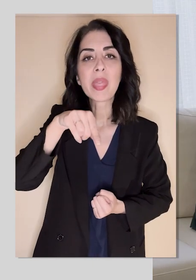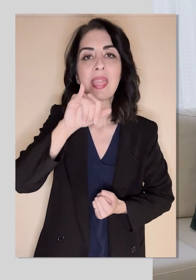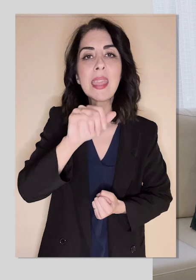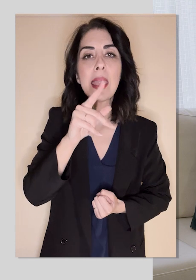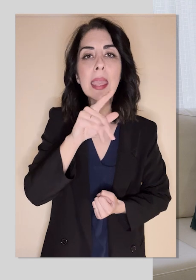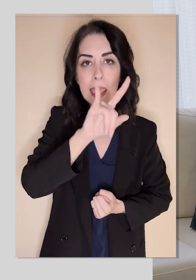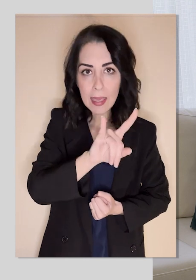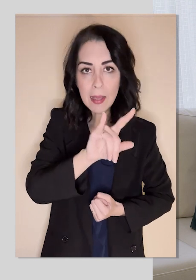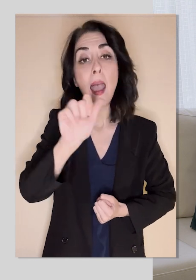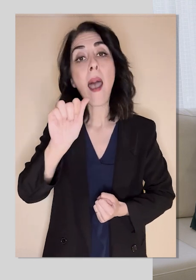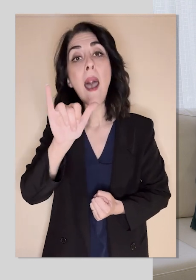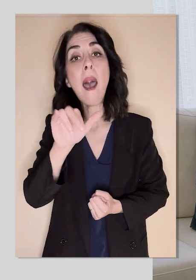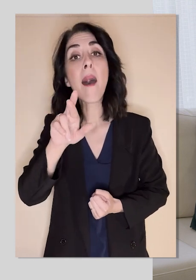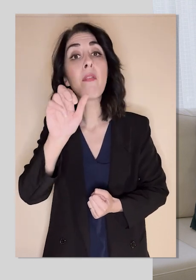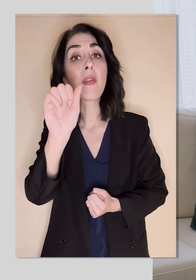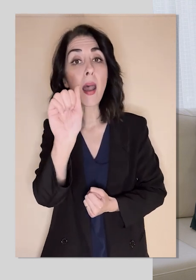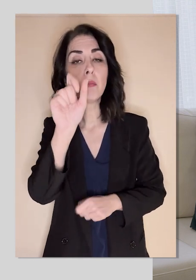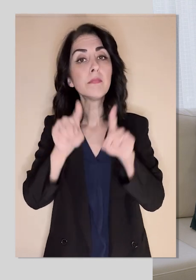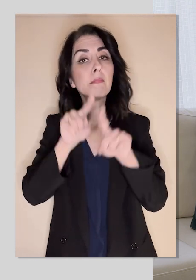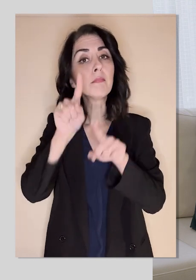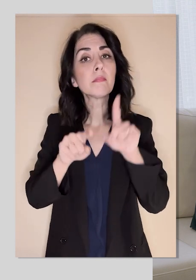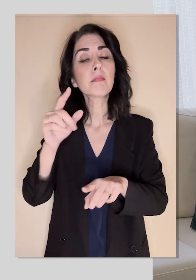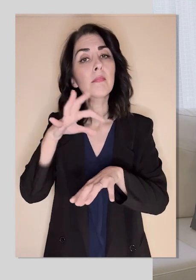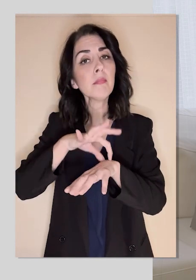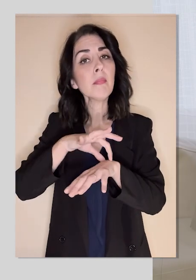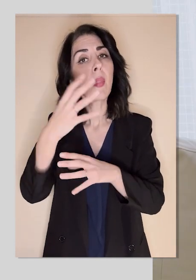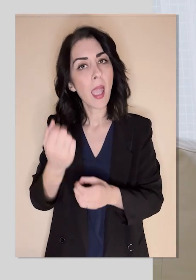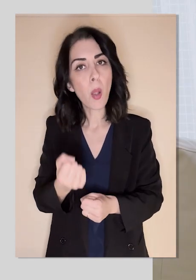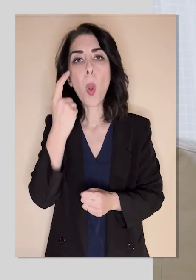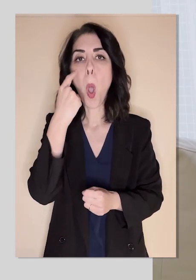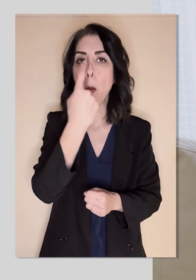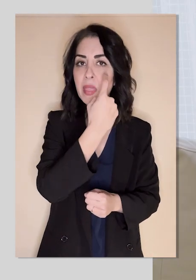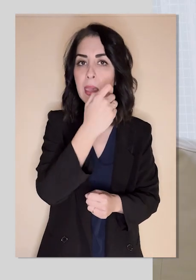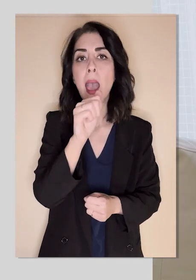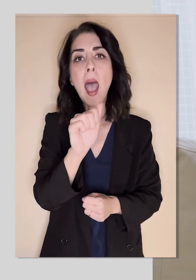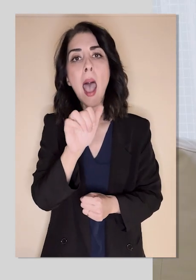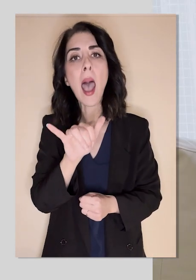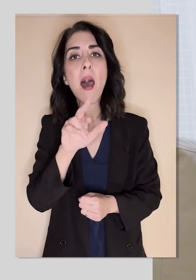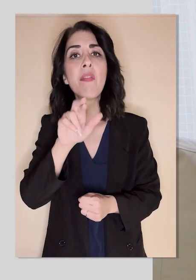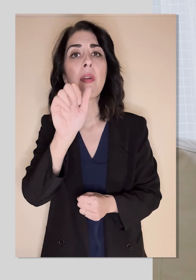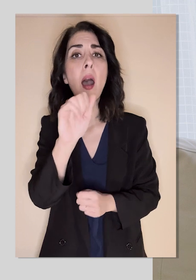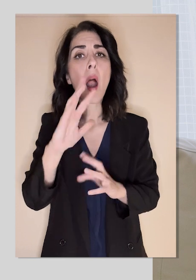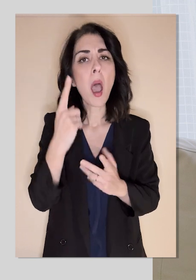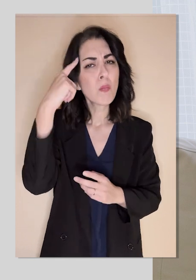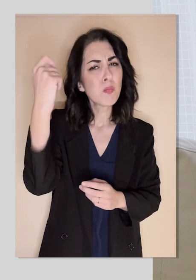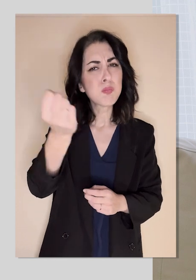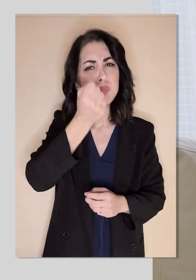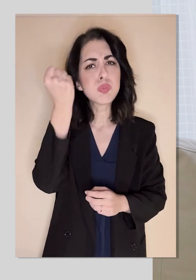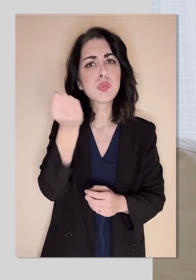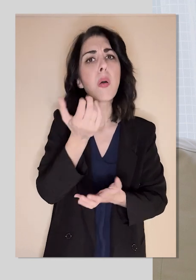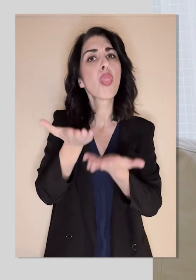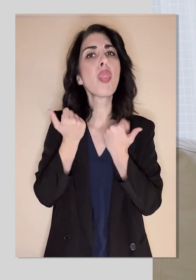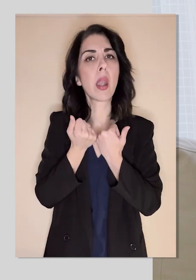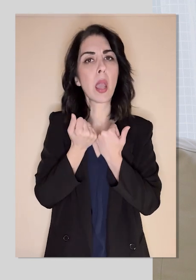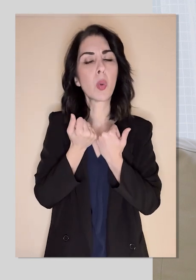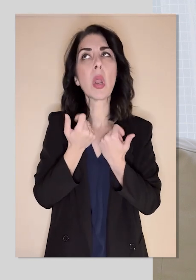migraine pain in their whole life. As a matter of fact, it happens over the age of about 50, maybe a